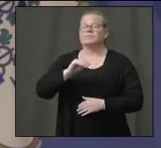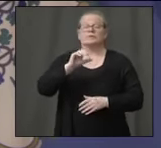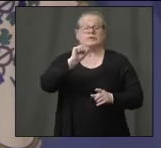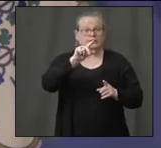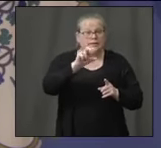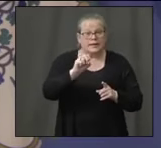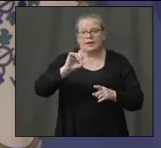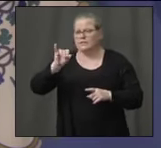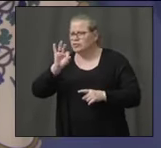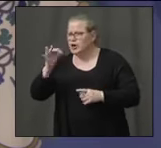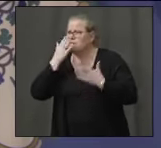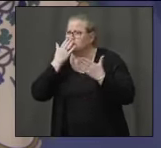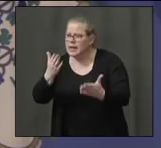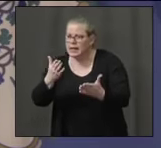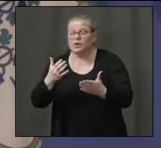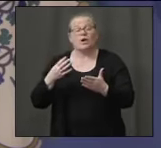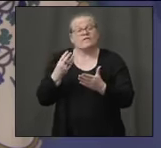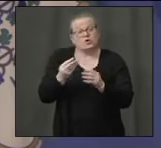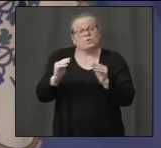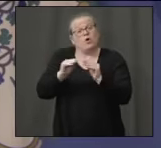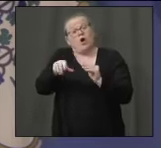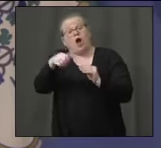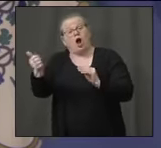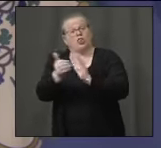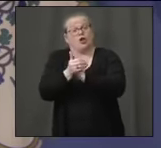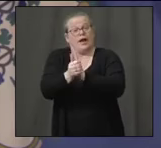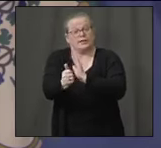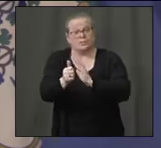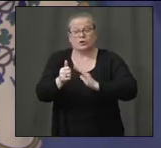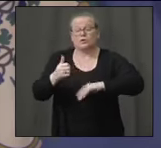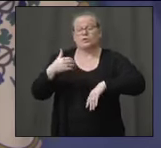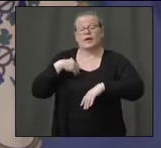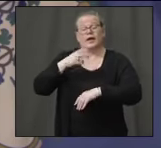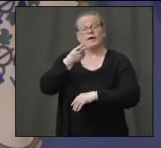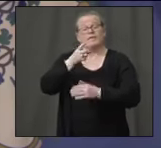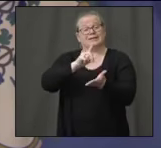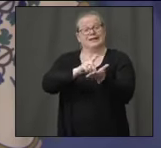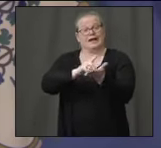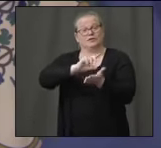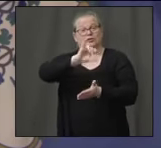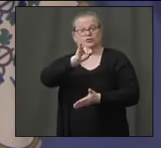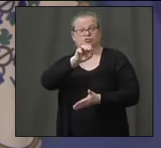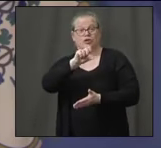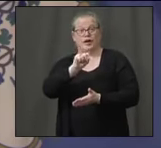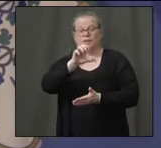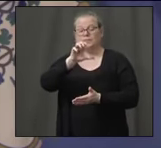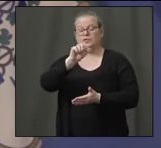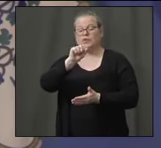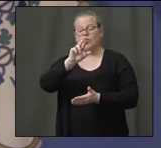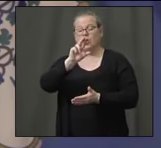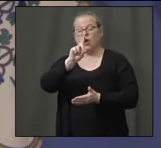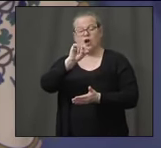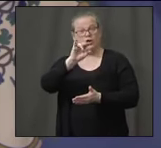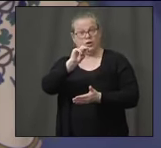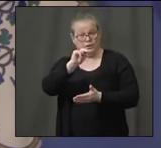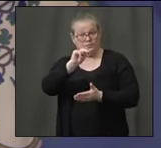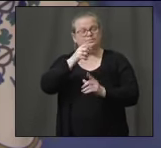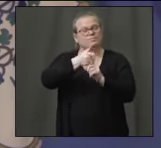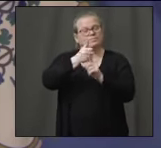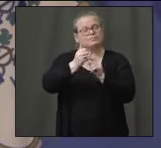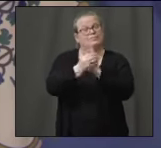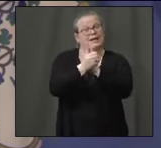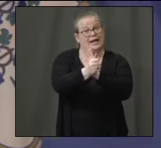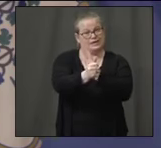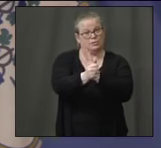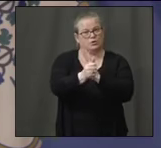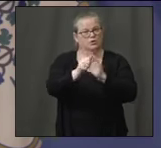experts here by Zoom. If you have any questions for Dr. Carden, who's an expert on the testing procedures and specifics, and Sarah